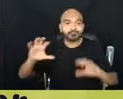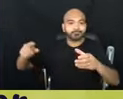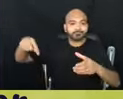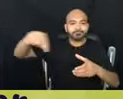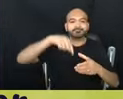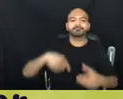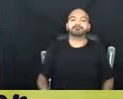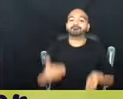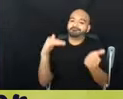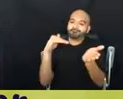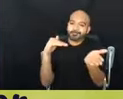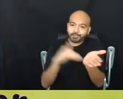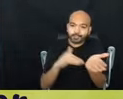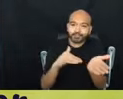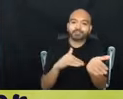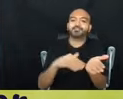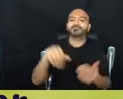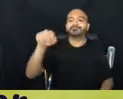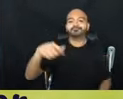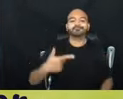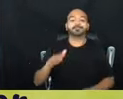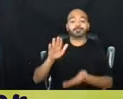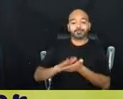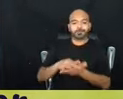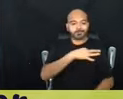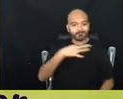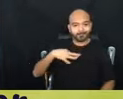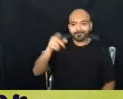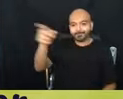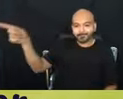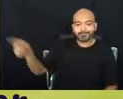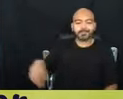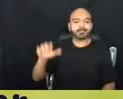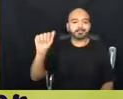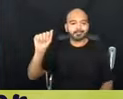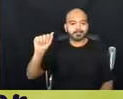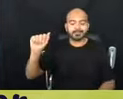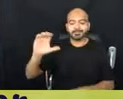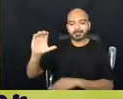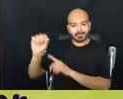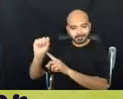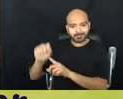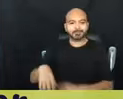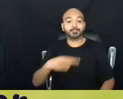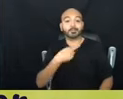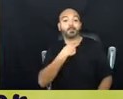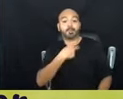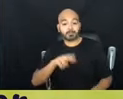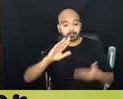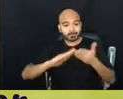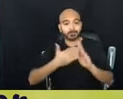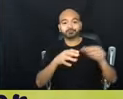pediatrician, school staff, ACS, religious community.